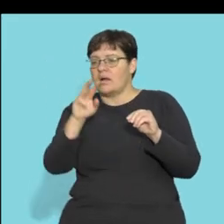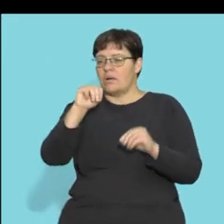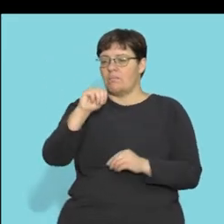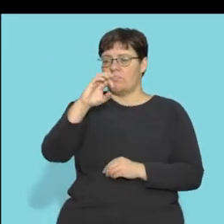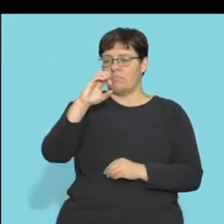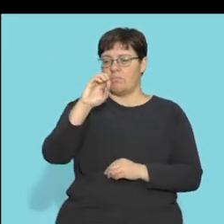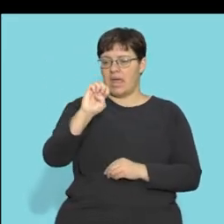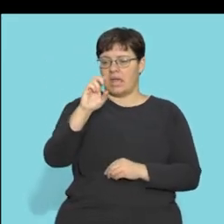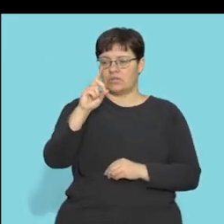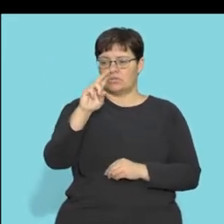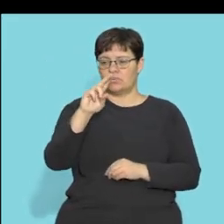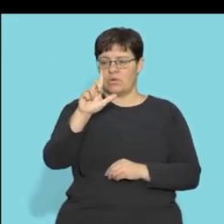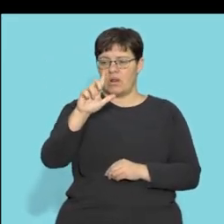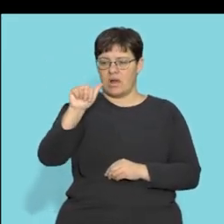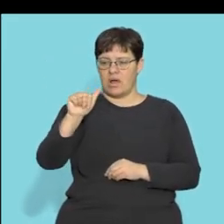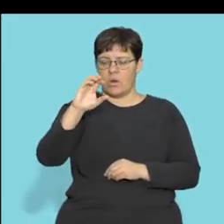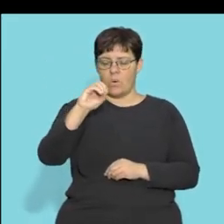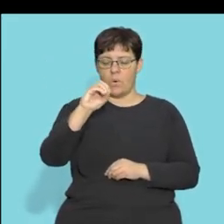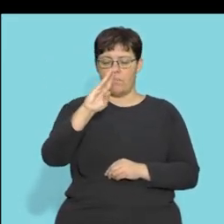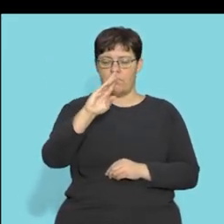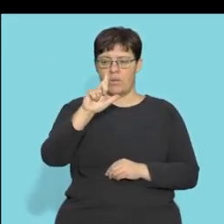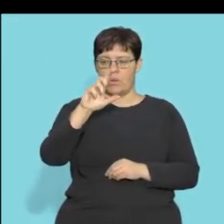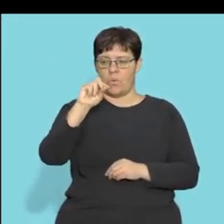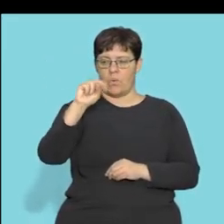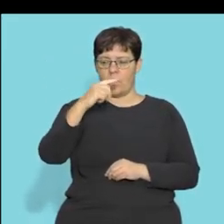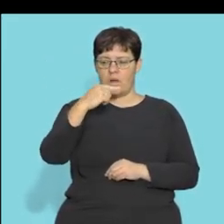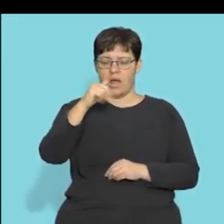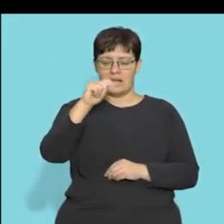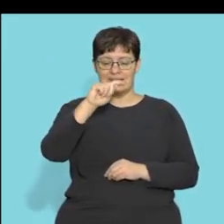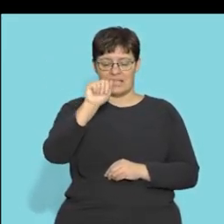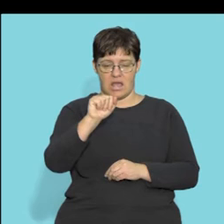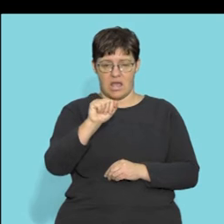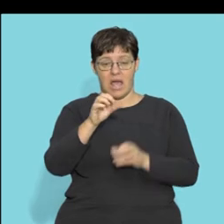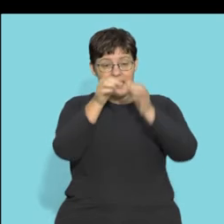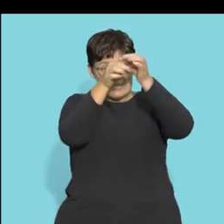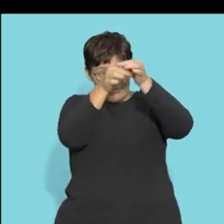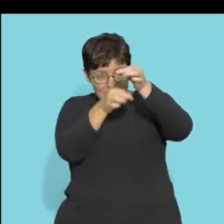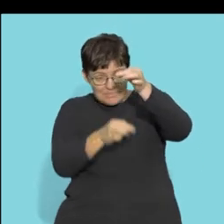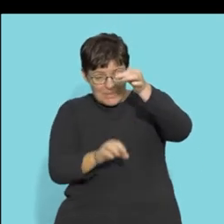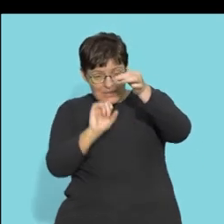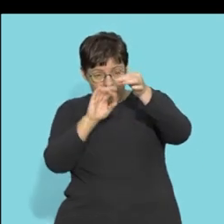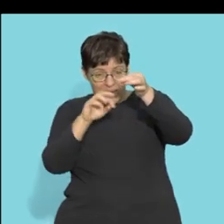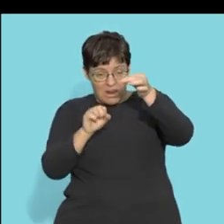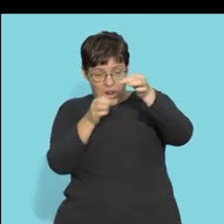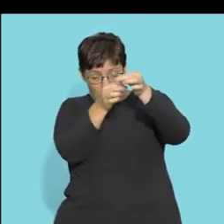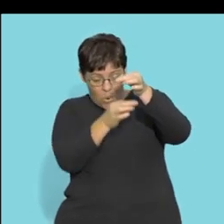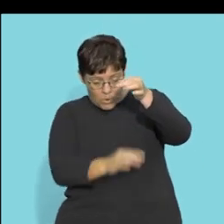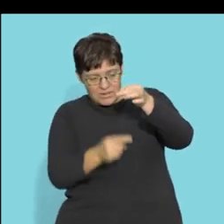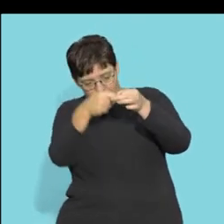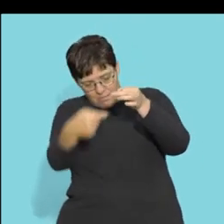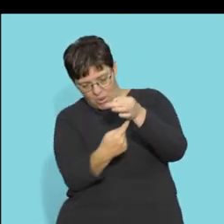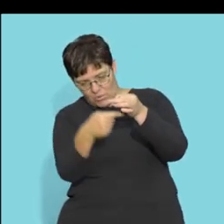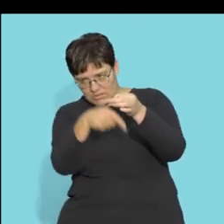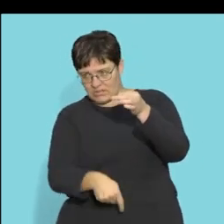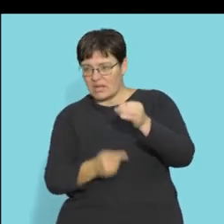you find the medulla oblongata and then the spinal cord will be below the medulla oblongata